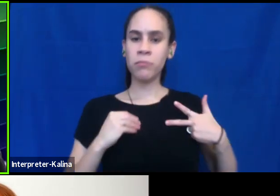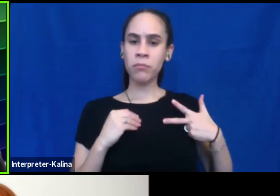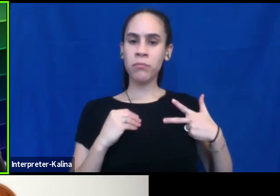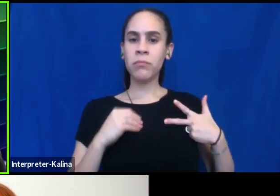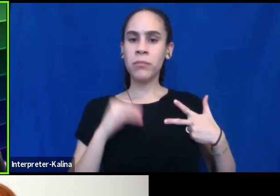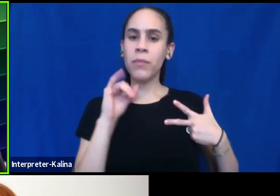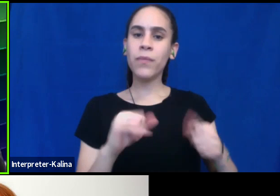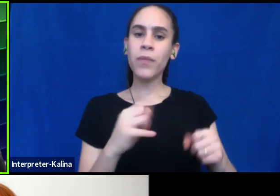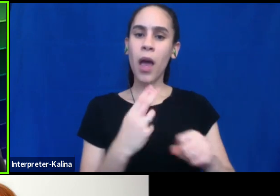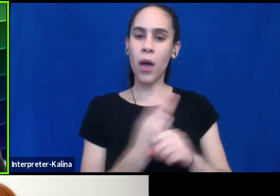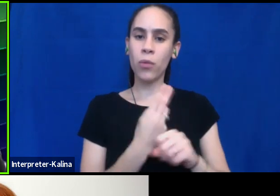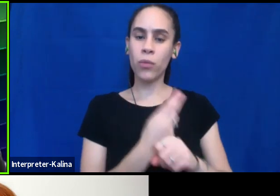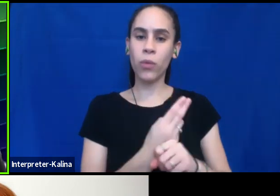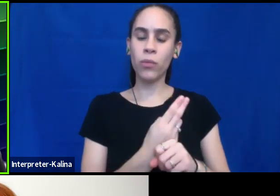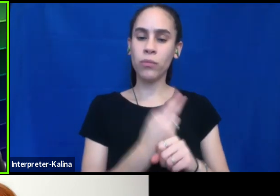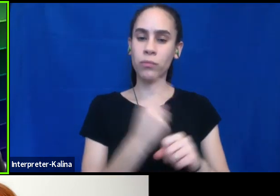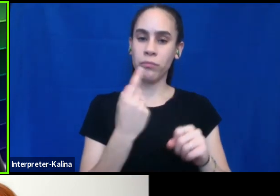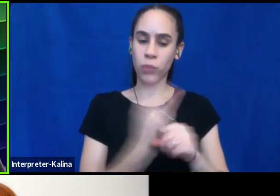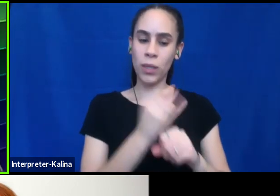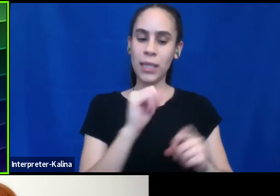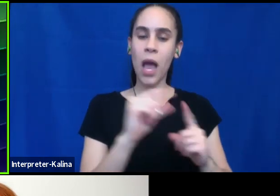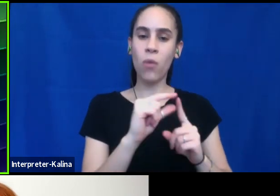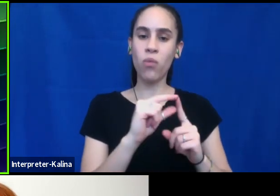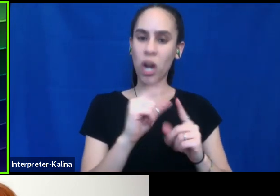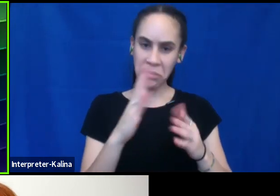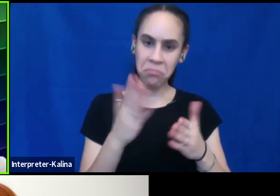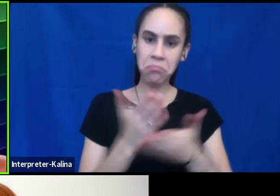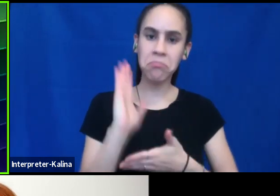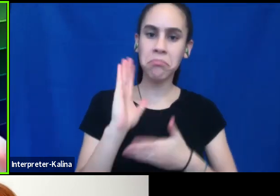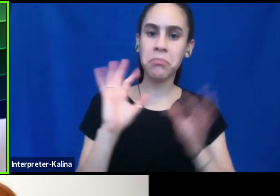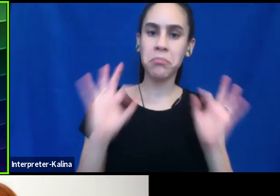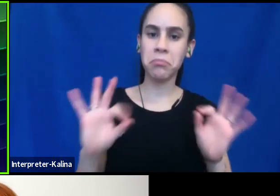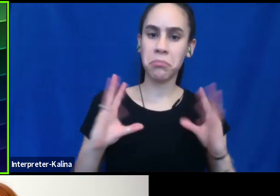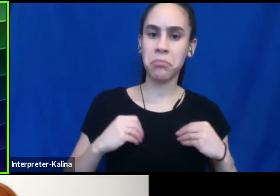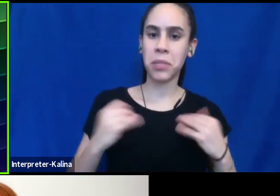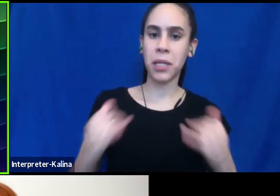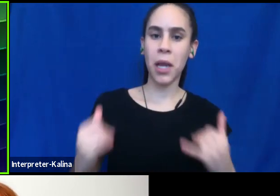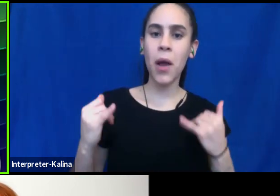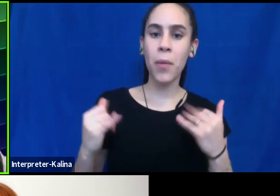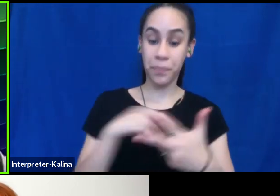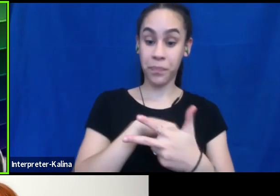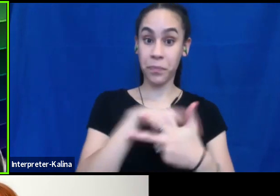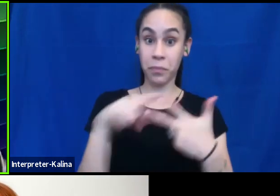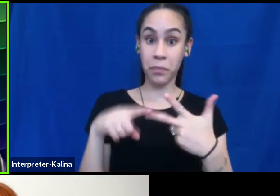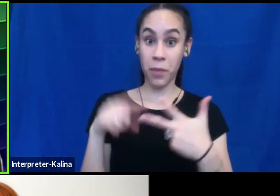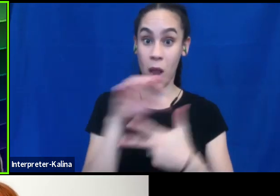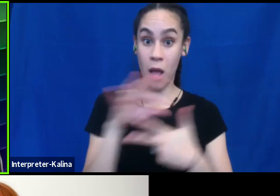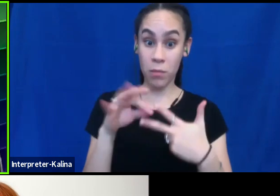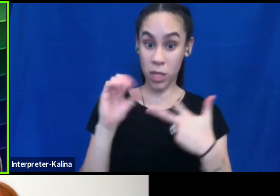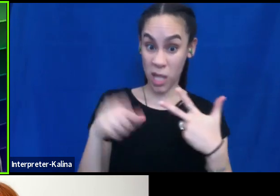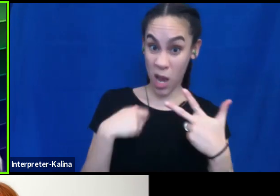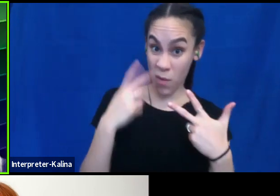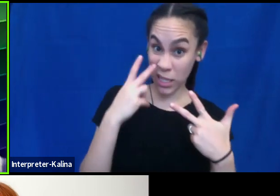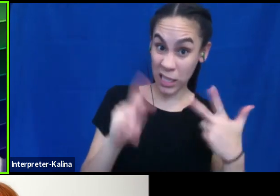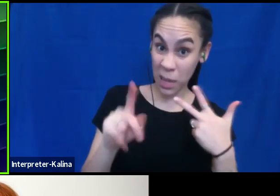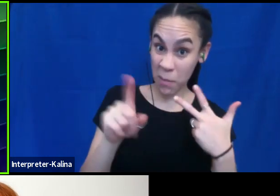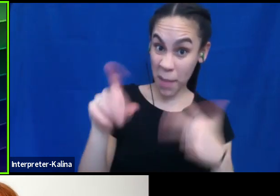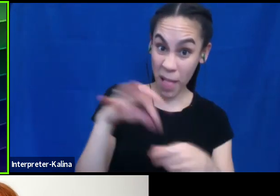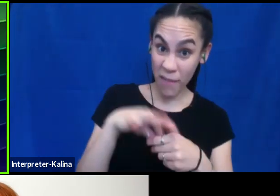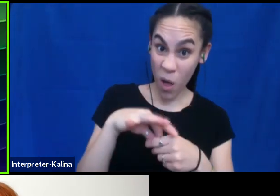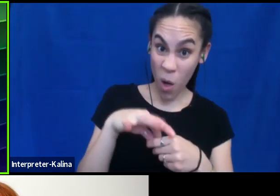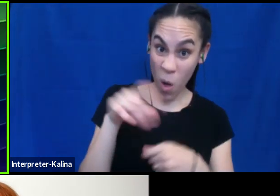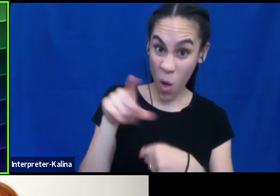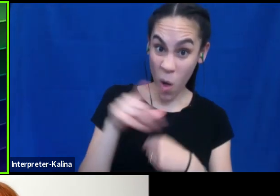to use. So those are, those are the three choices. Melinda, are we able to see people, people's votes or?